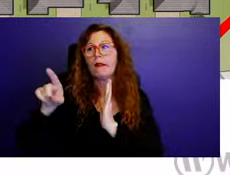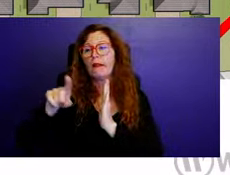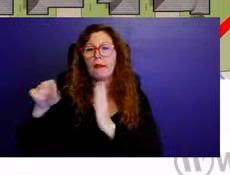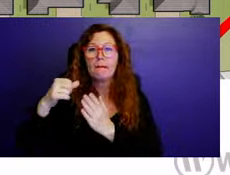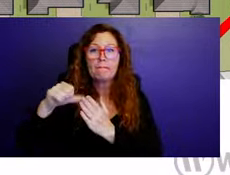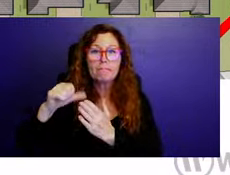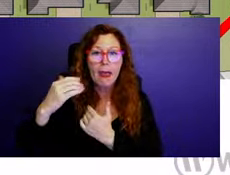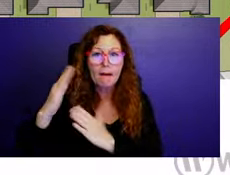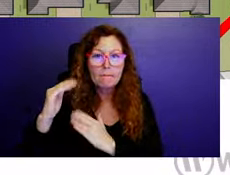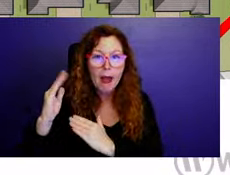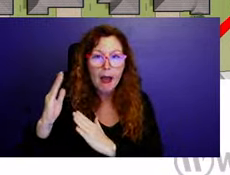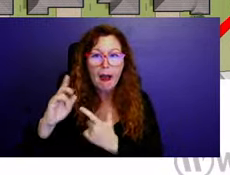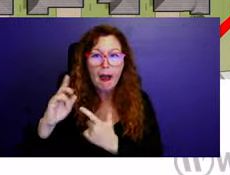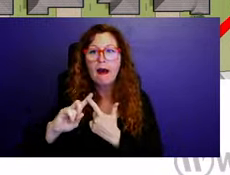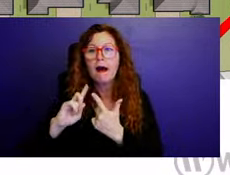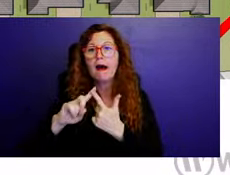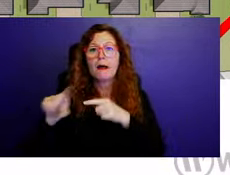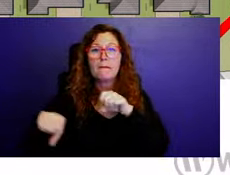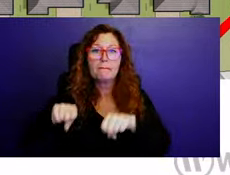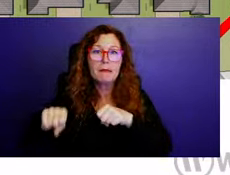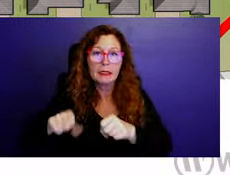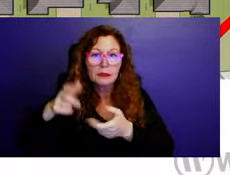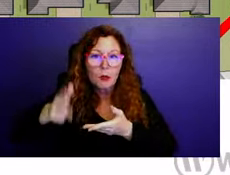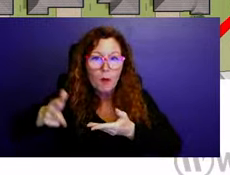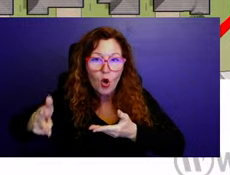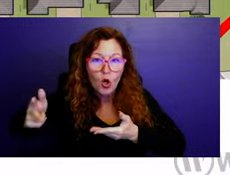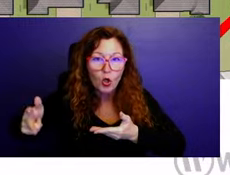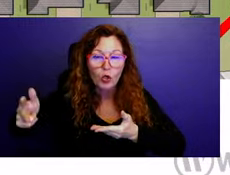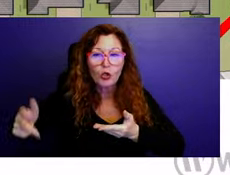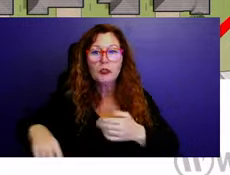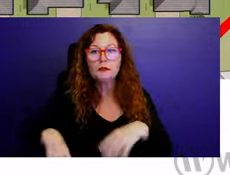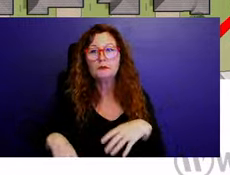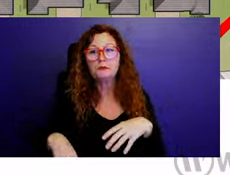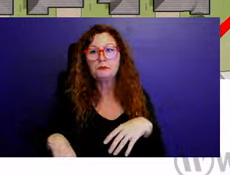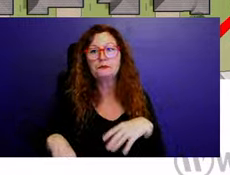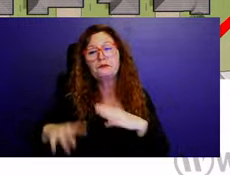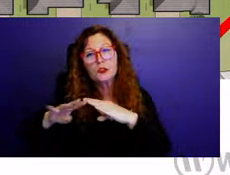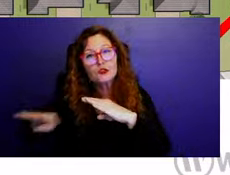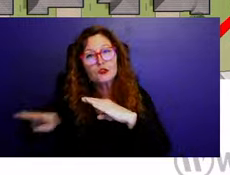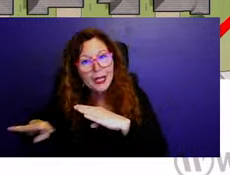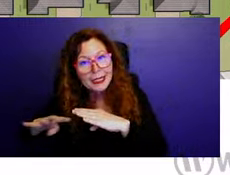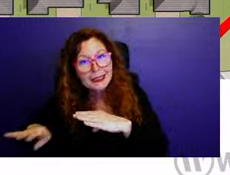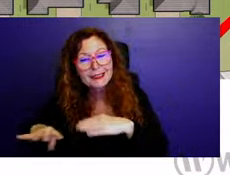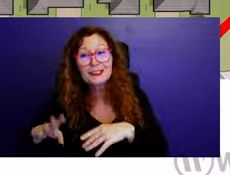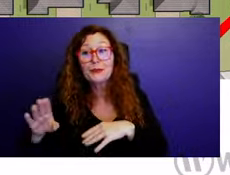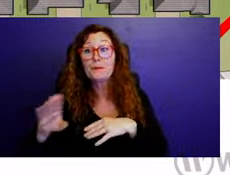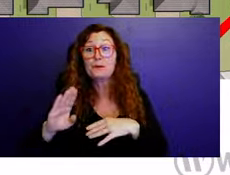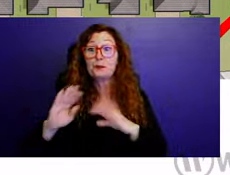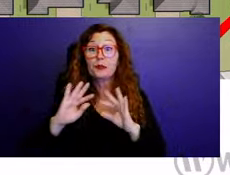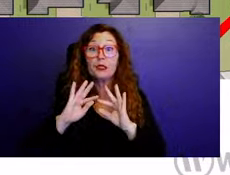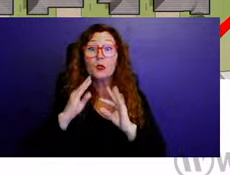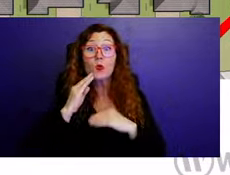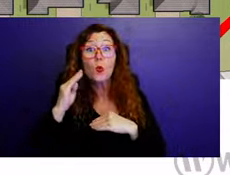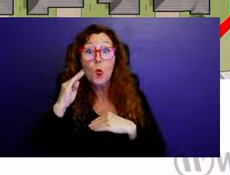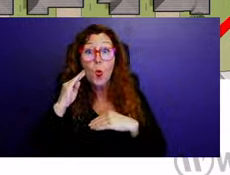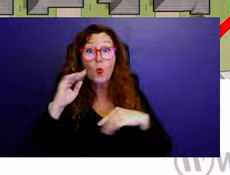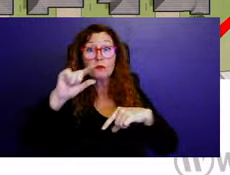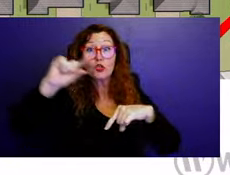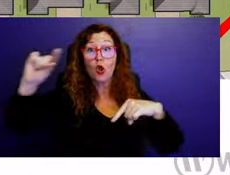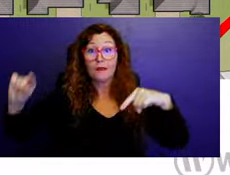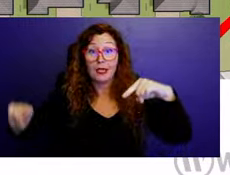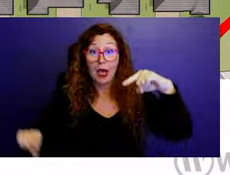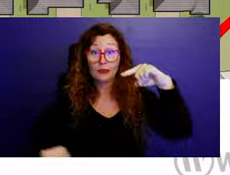dry detention area. Um, just wanted to point out that all the single family homes are kind of on the perimeter of the, the property, right? They face outward